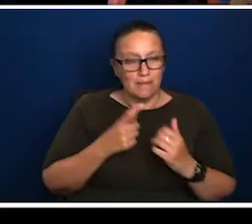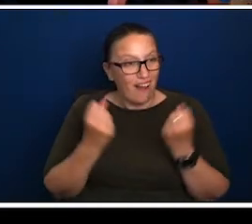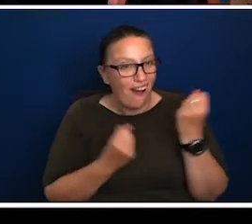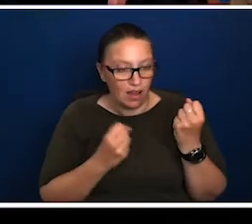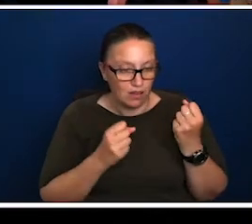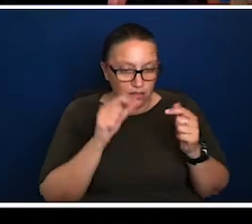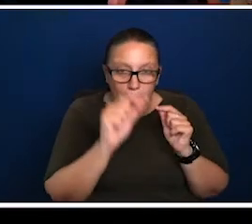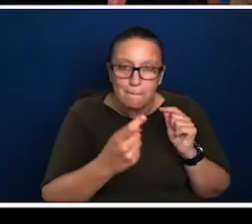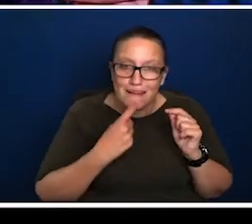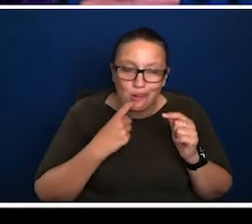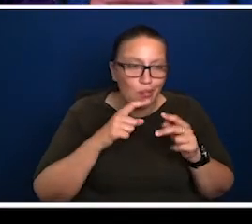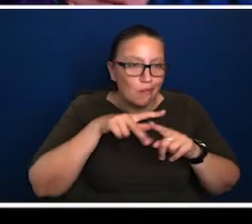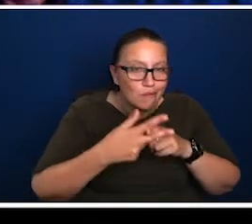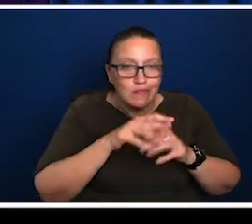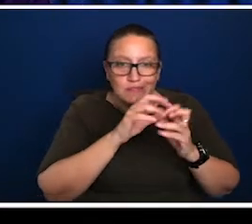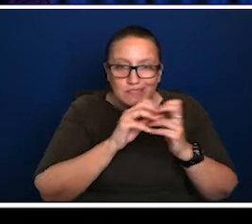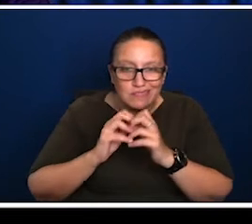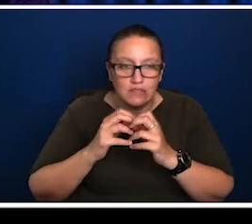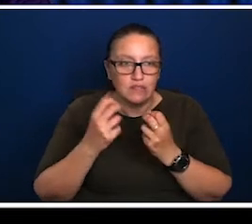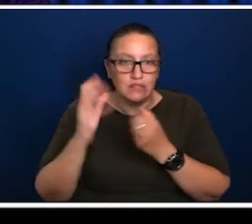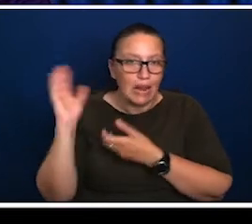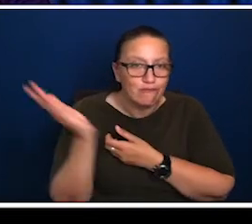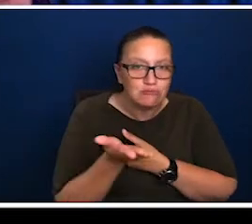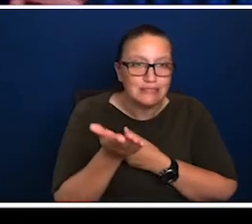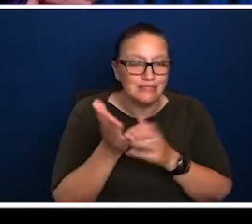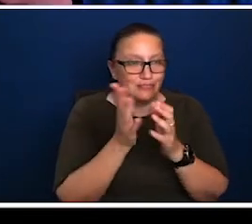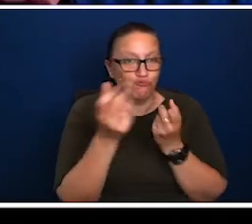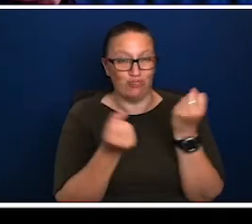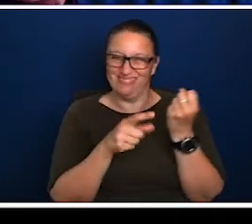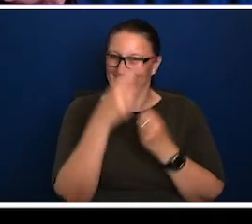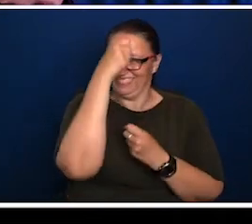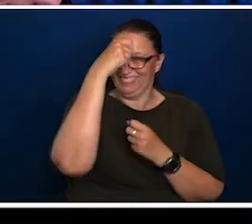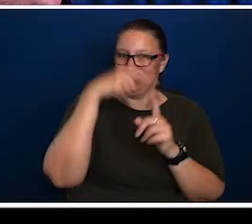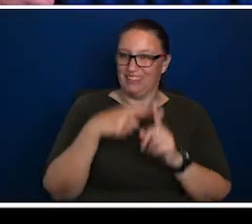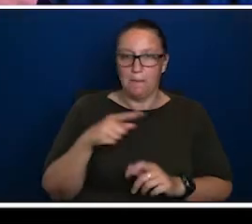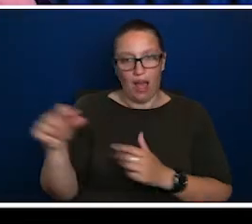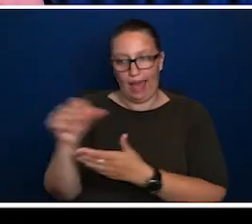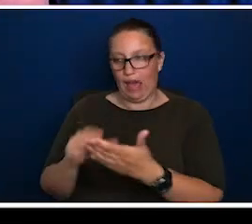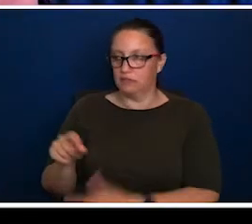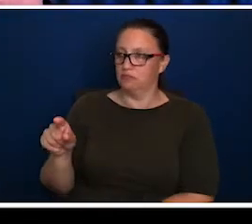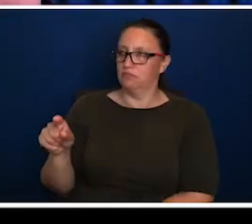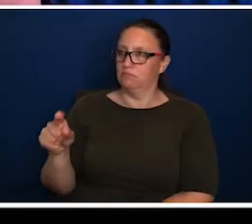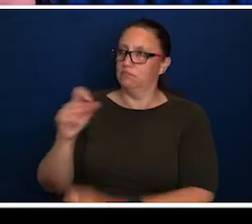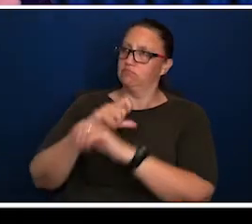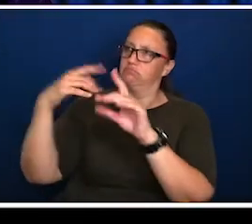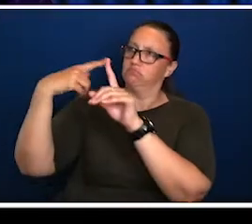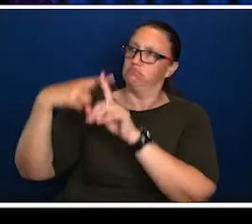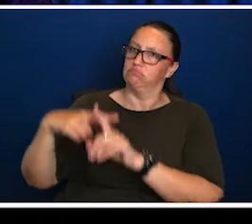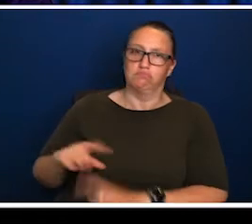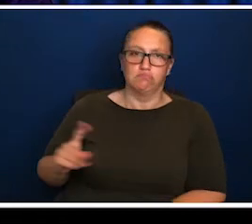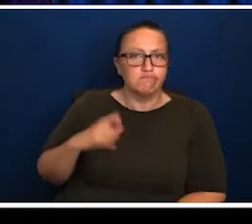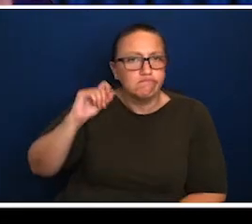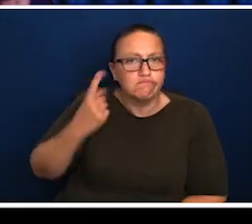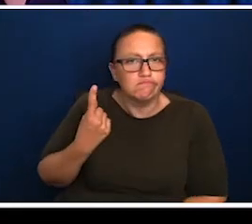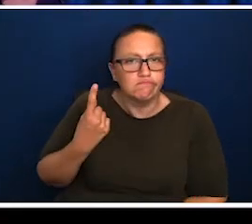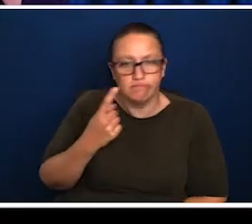pieces that went into the manufacture of a car through the delivery and driving the thing out of the dealership. So I think that's the tricky part. The